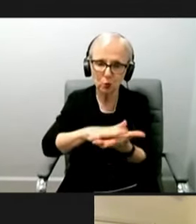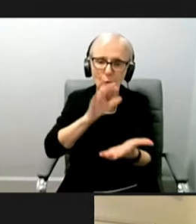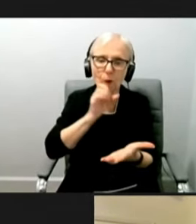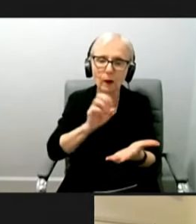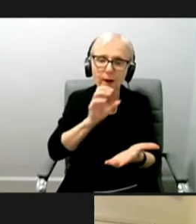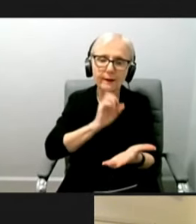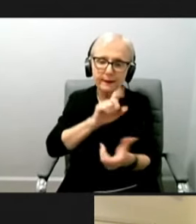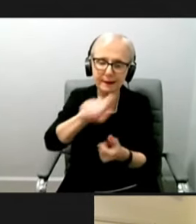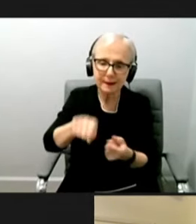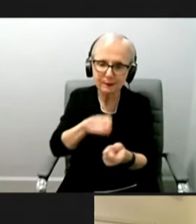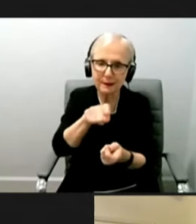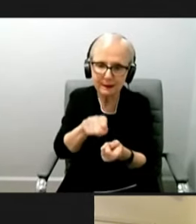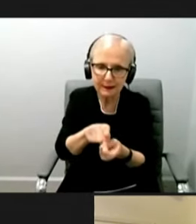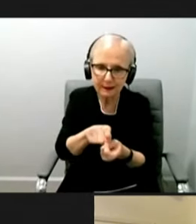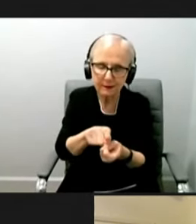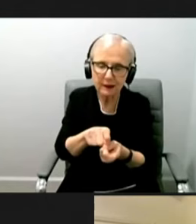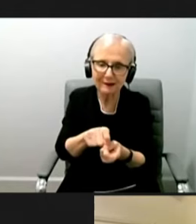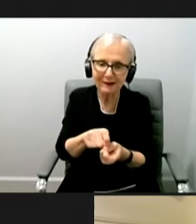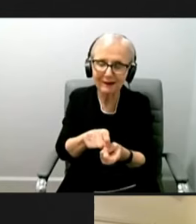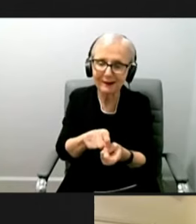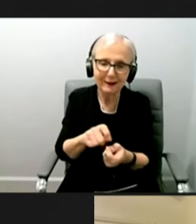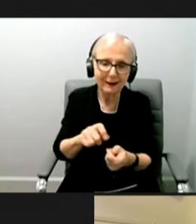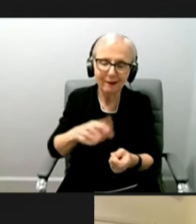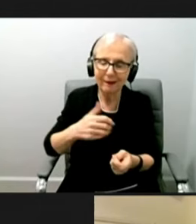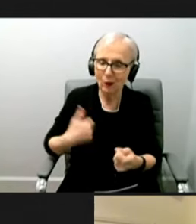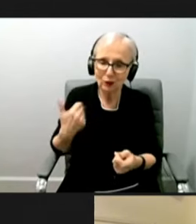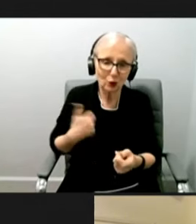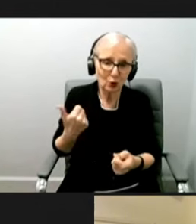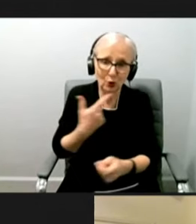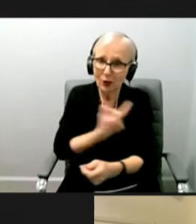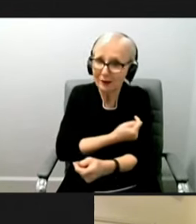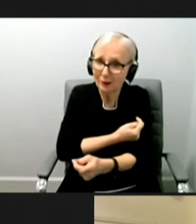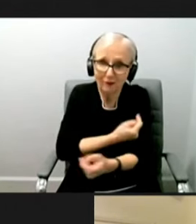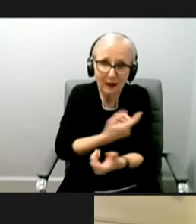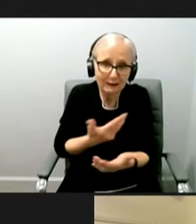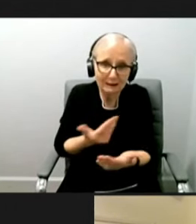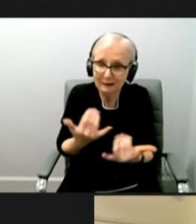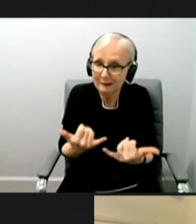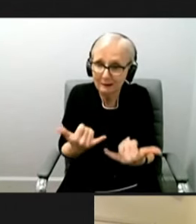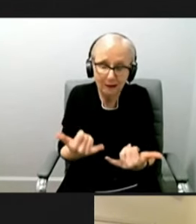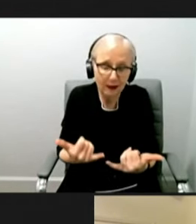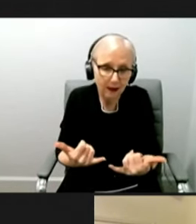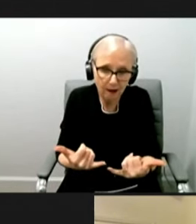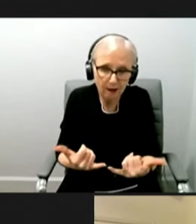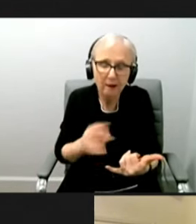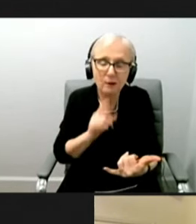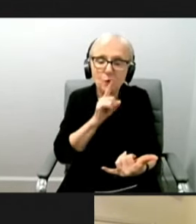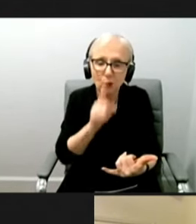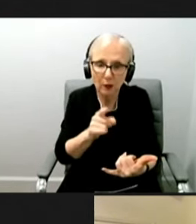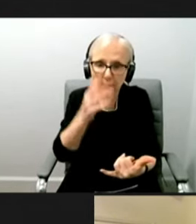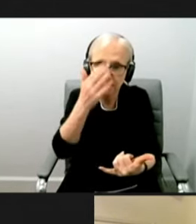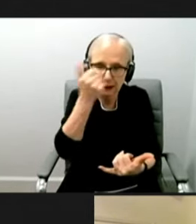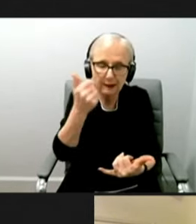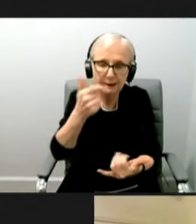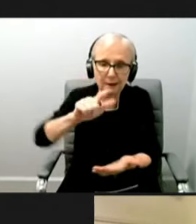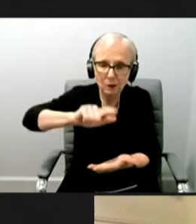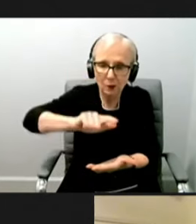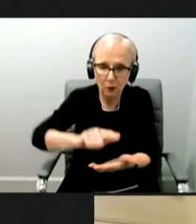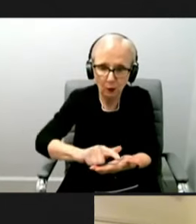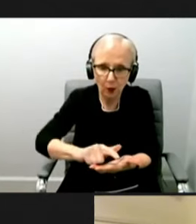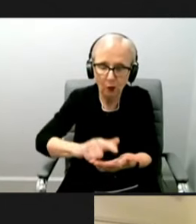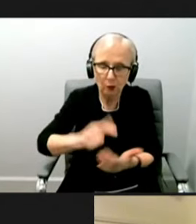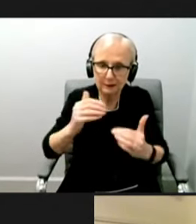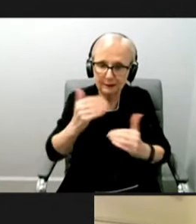specifically that population that until recently was too young to be vaccinated. And we believe that's really because that's where the lowest level of immunity